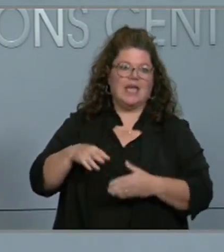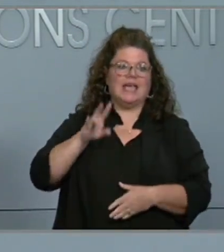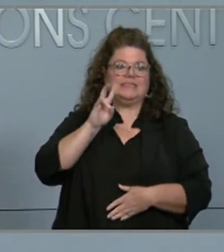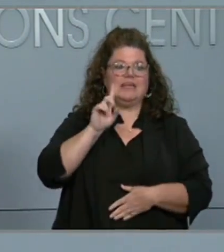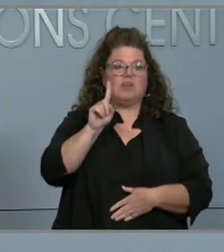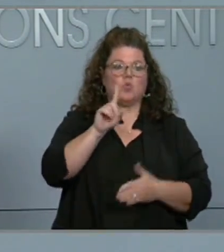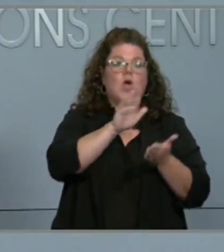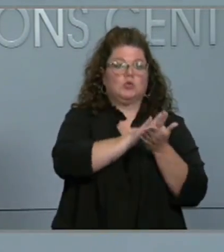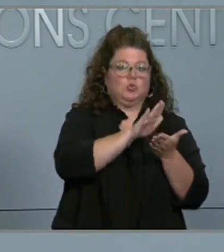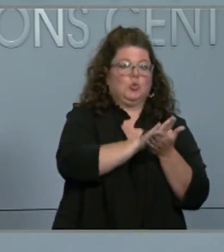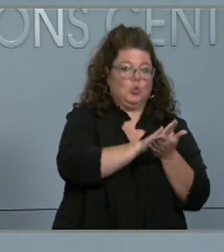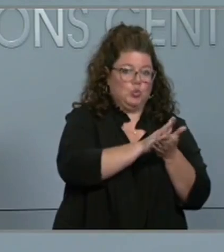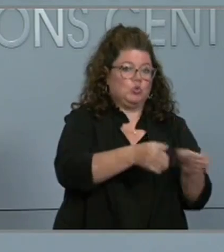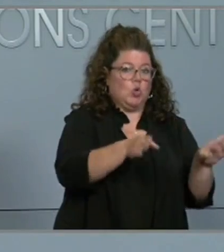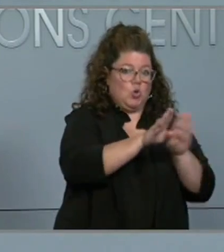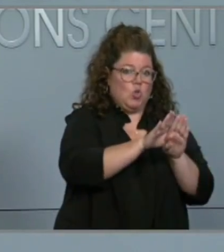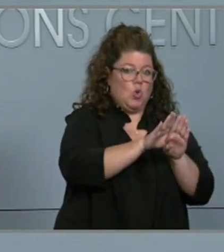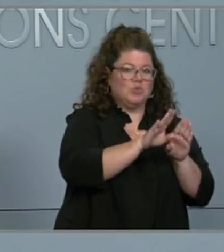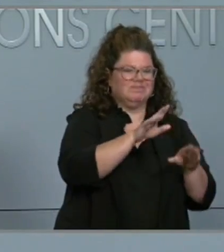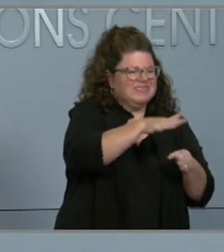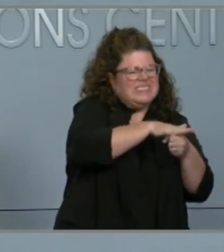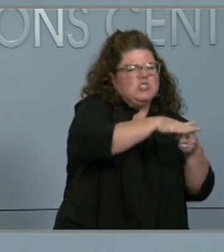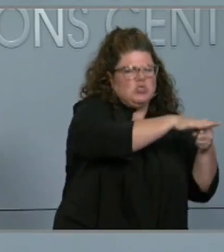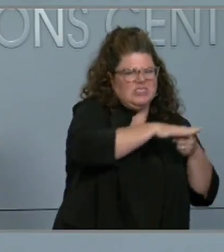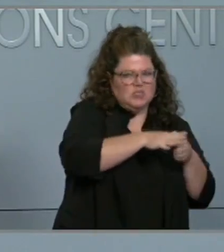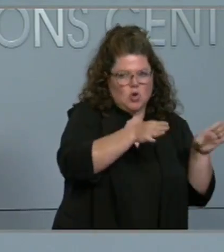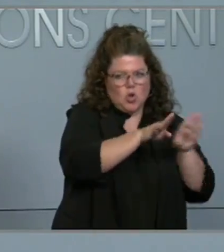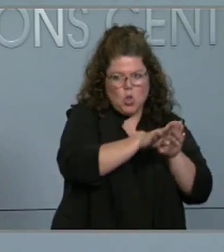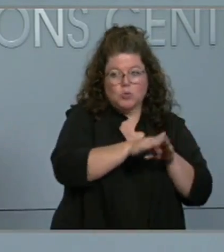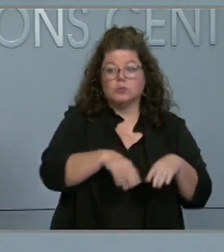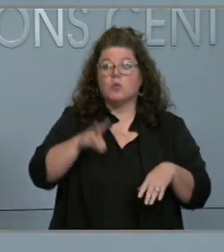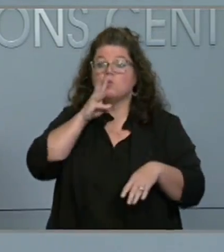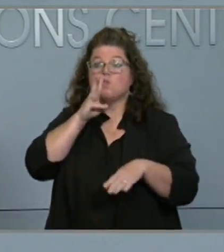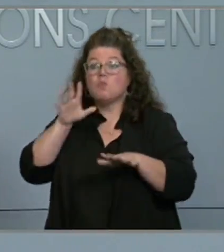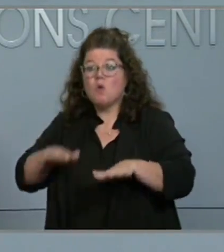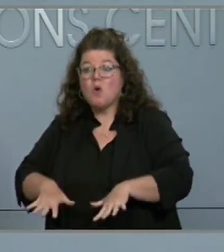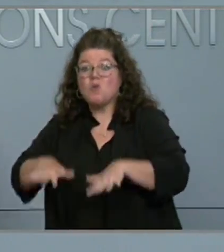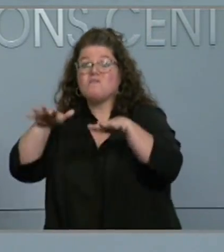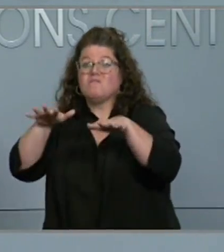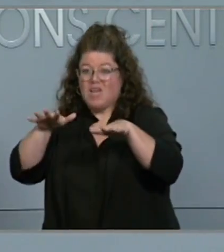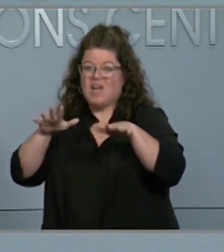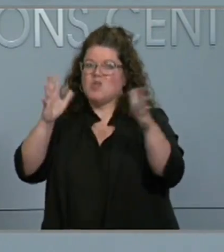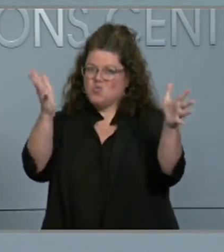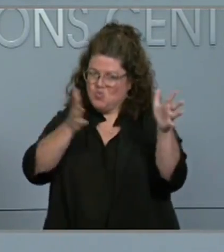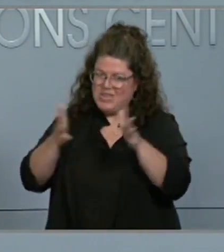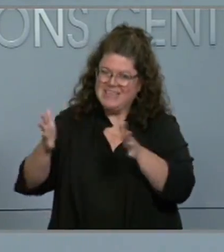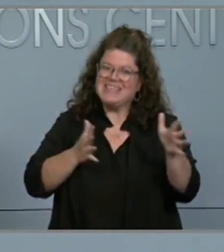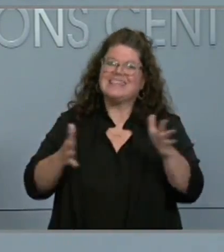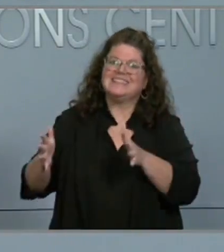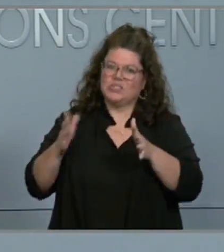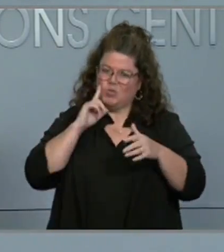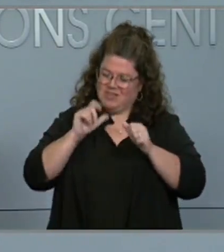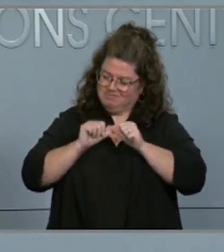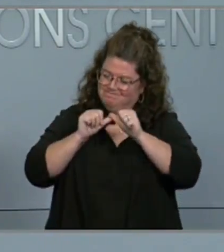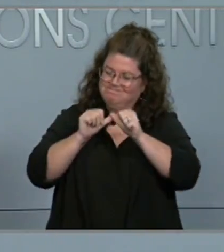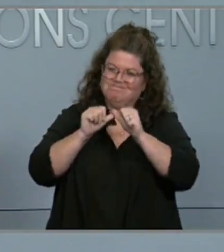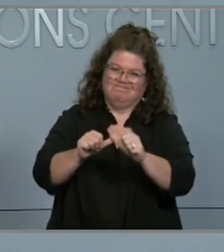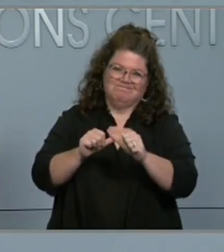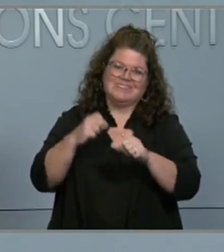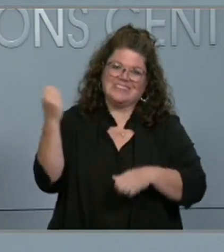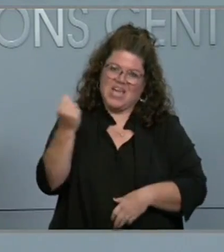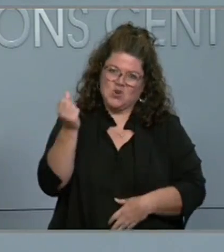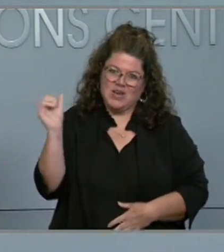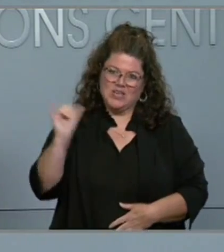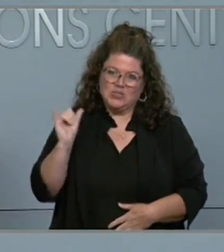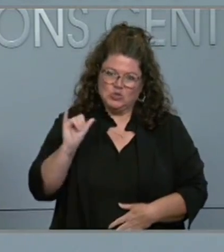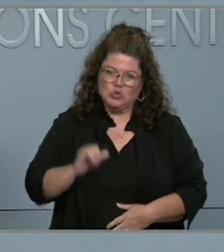We expect winds, rain, and flooding to continue to impact us into Saturday. And I encourage